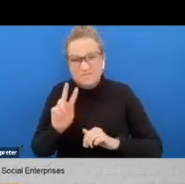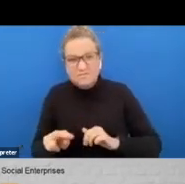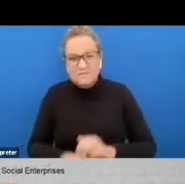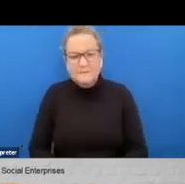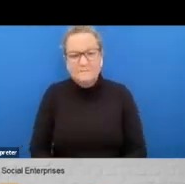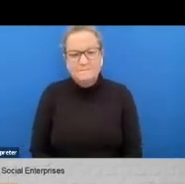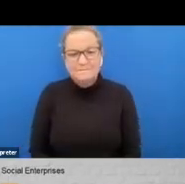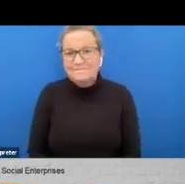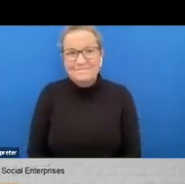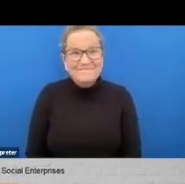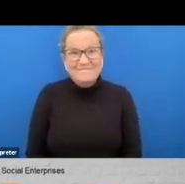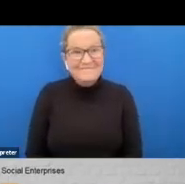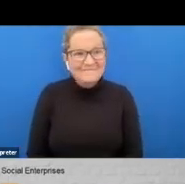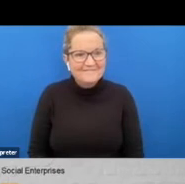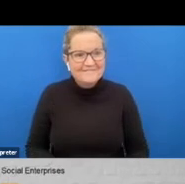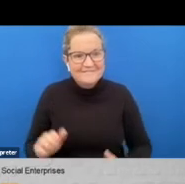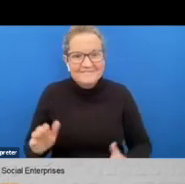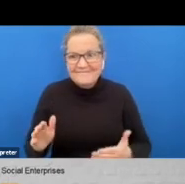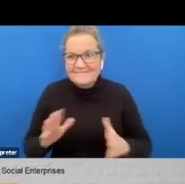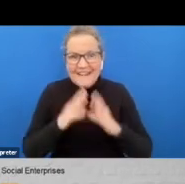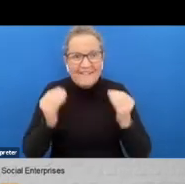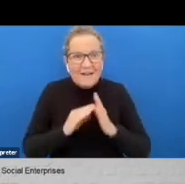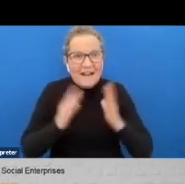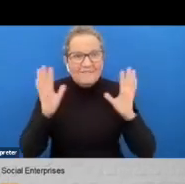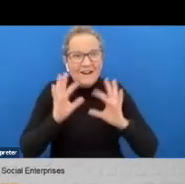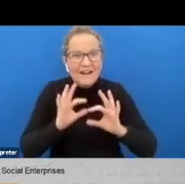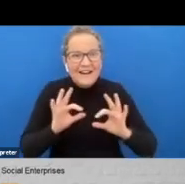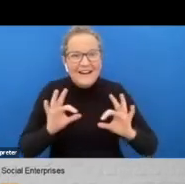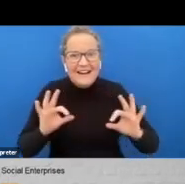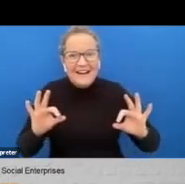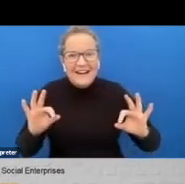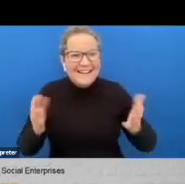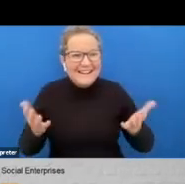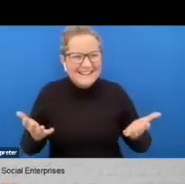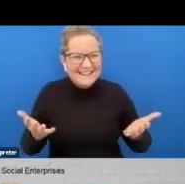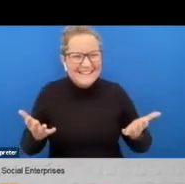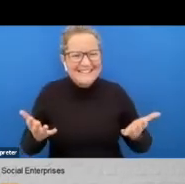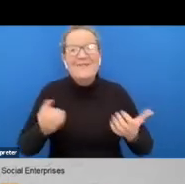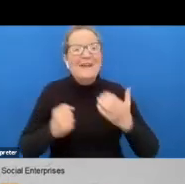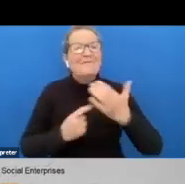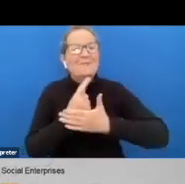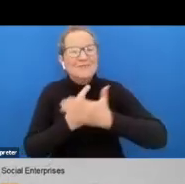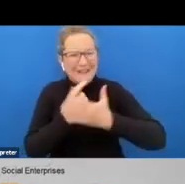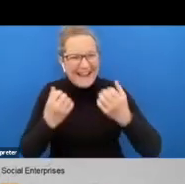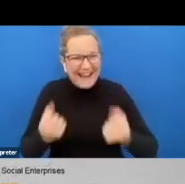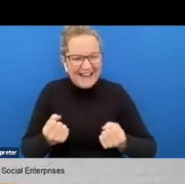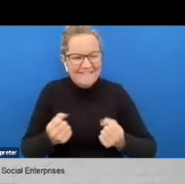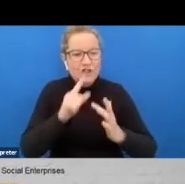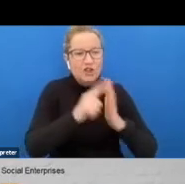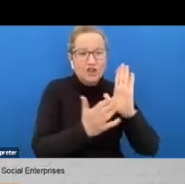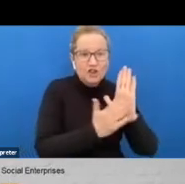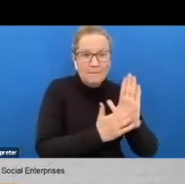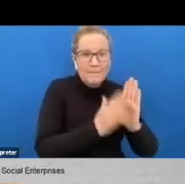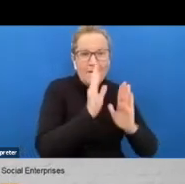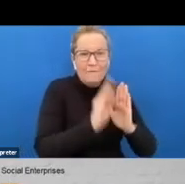no everyone's just gone very quiet here all of a sudden um we do have this opportunity there's also a of course we have uh jim from clean force